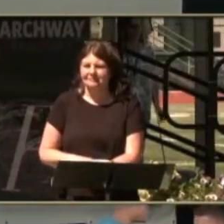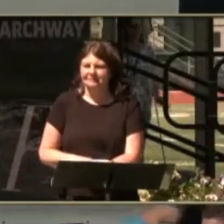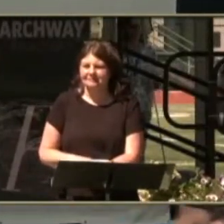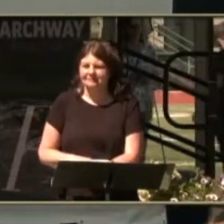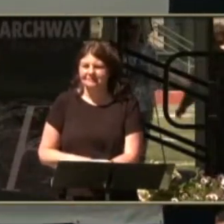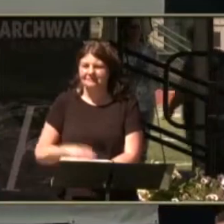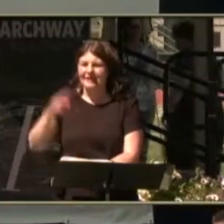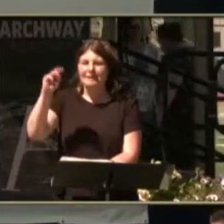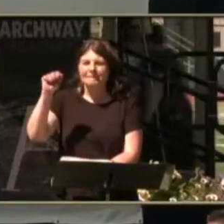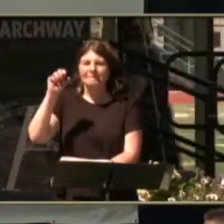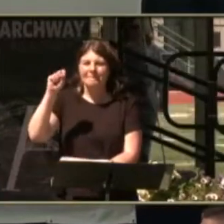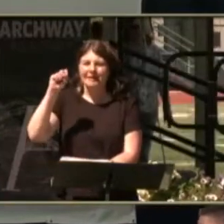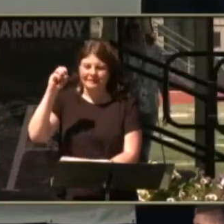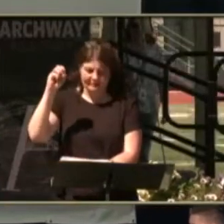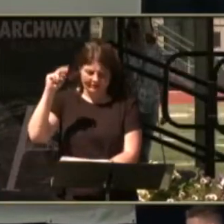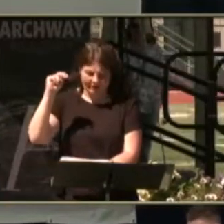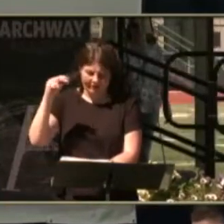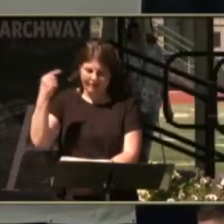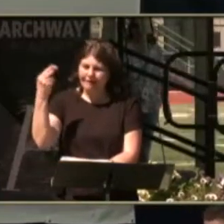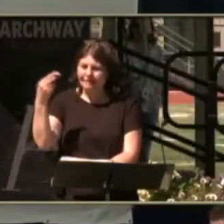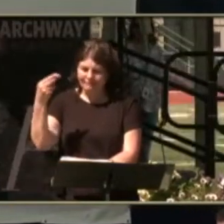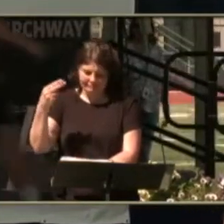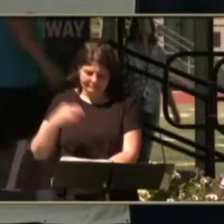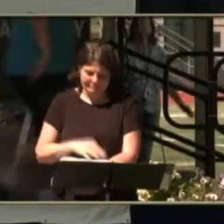Mason Hagen